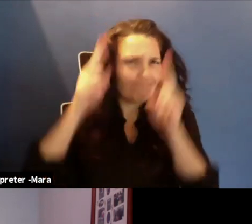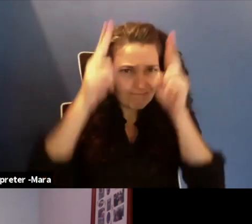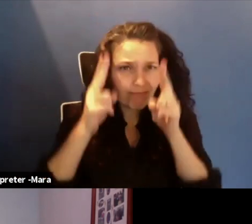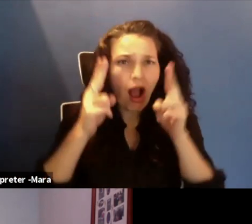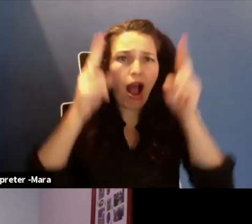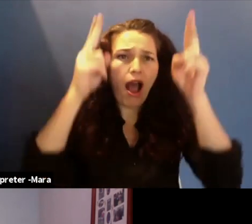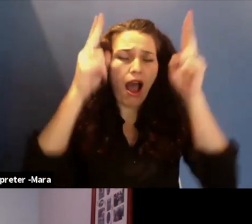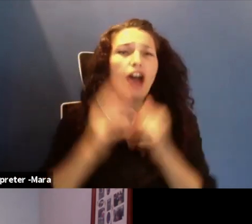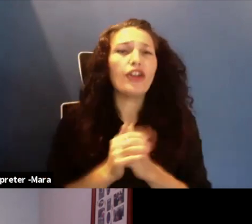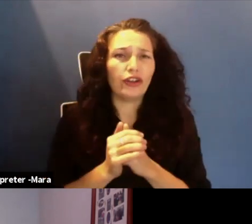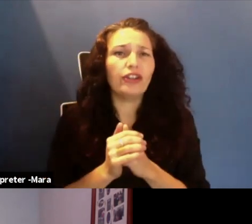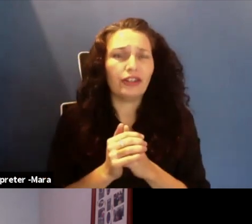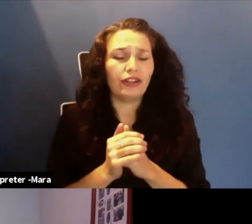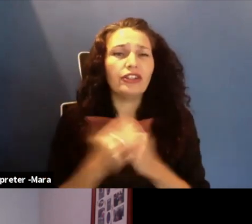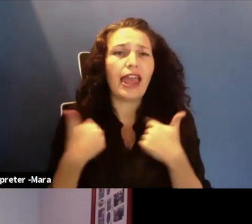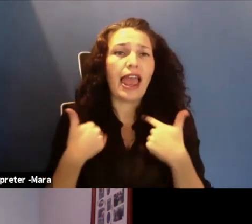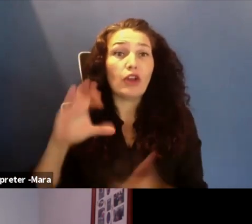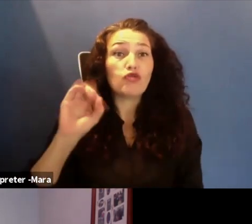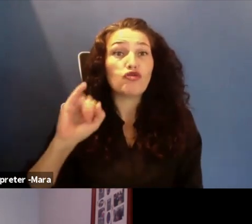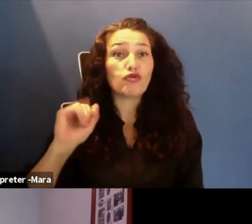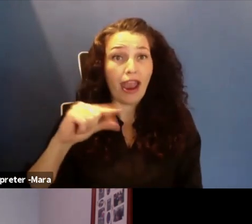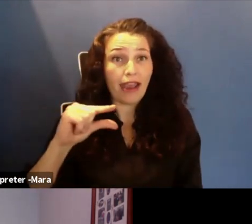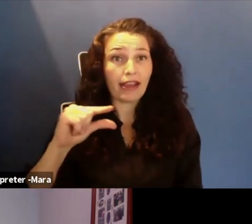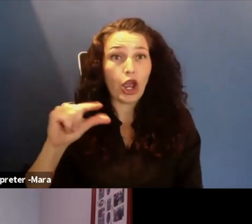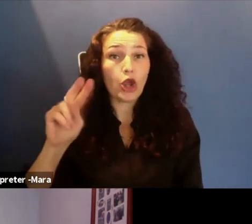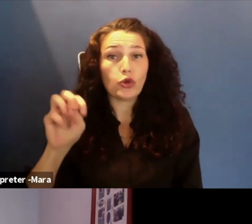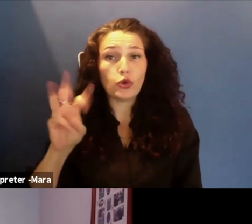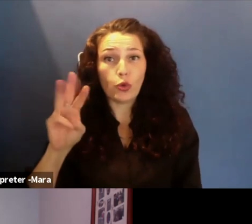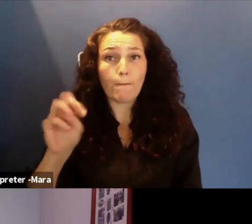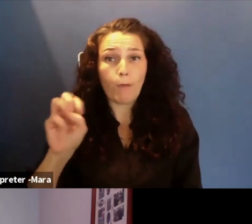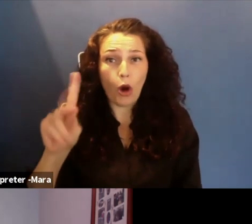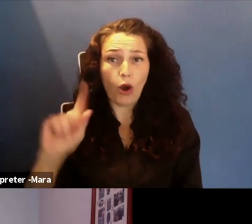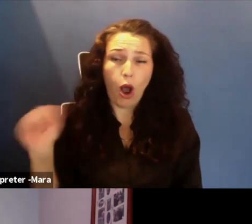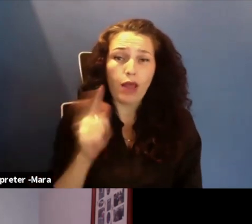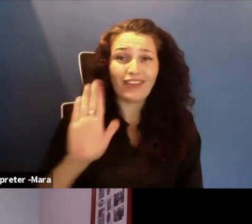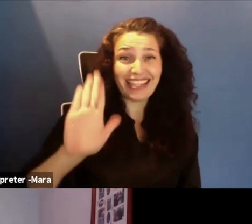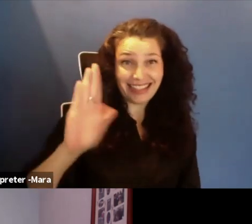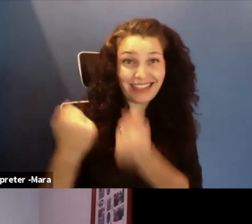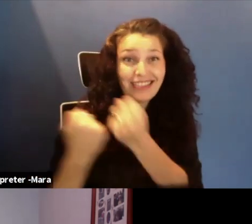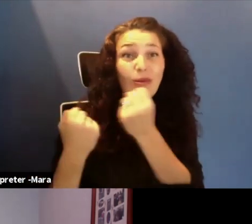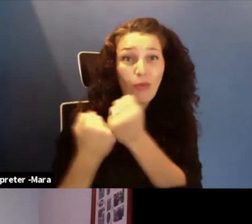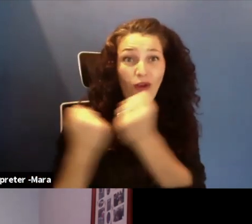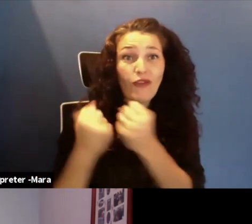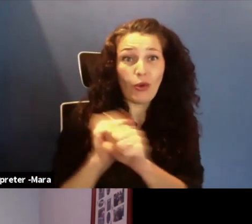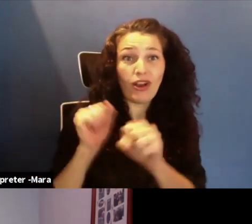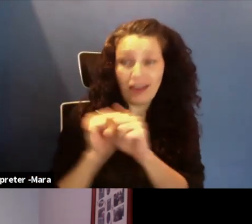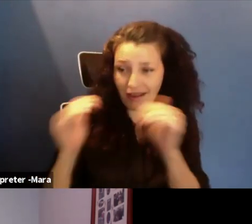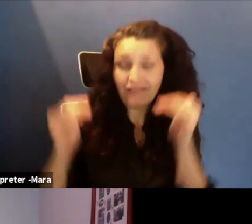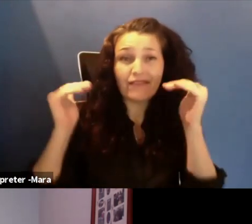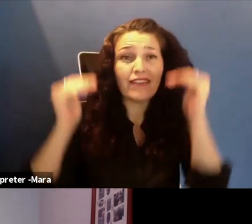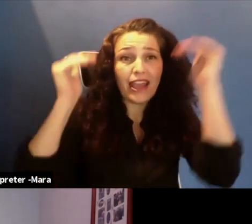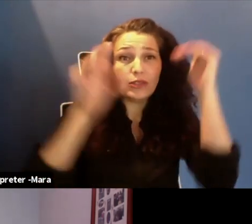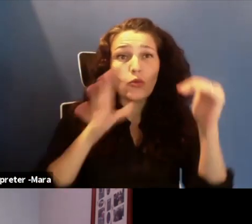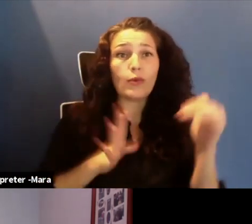to have Craig Newmark and all of his support for this event and for our Advancing Women in Technology